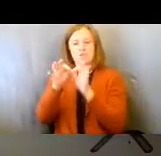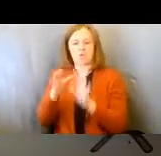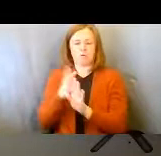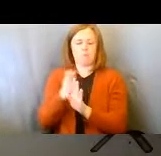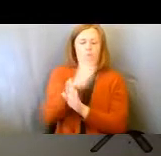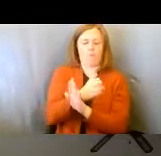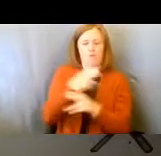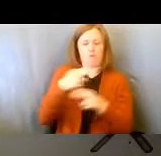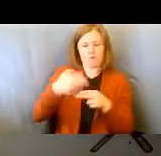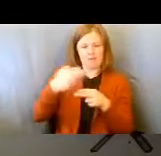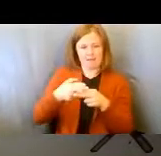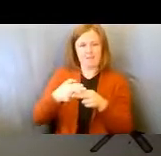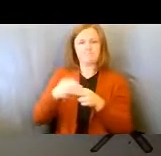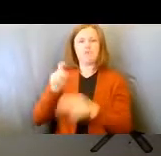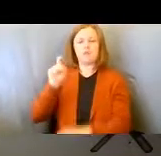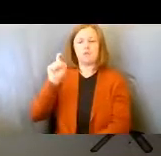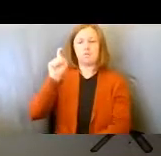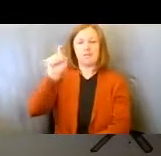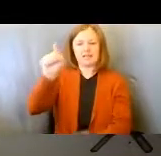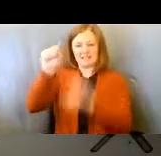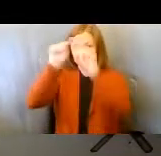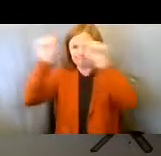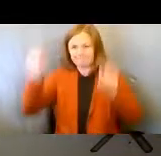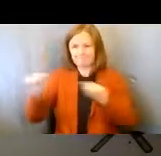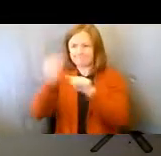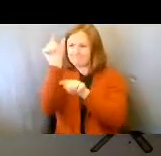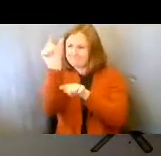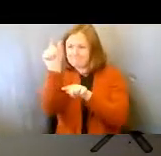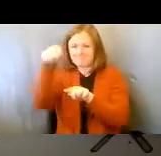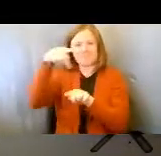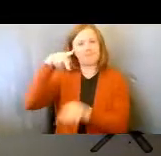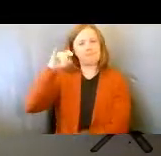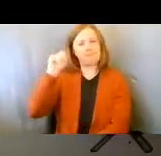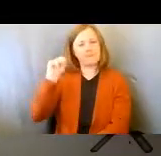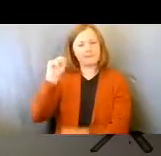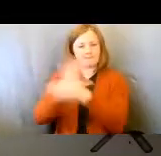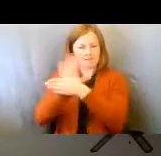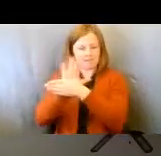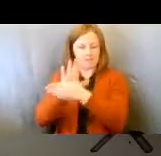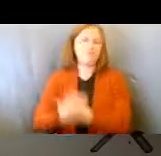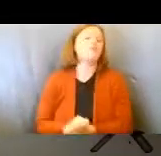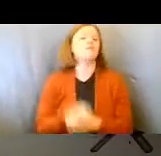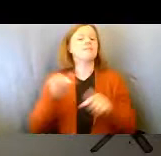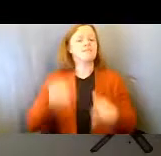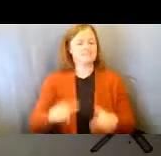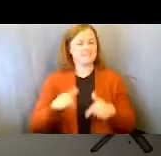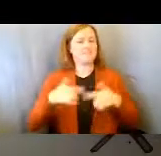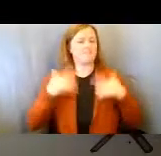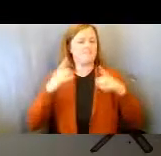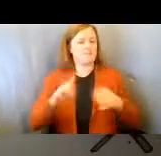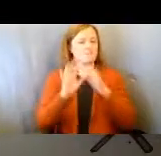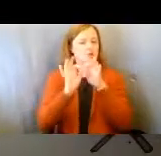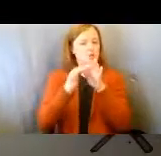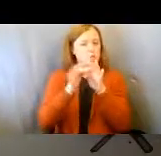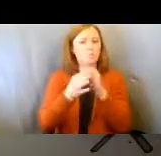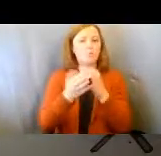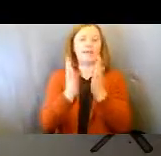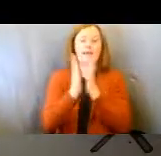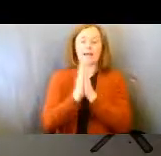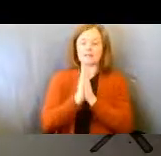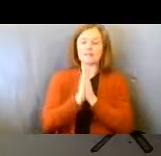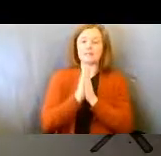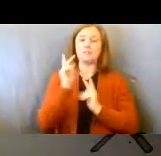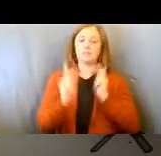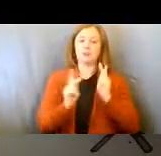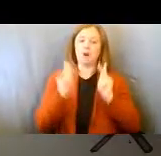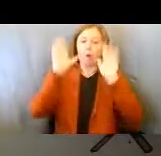name, and then select PIN video. Because this event is being interpreted, we encourage and ask that our